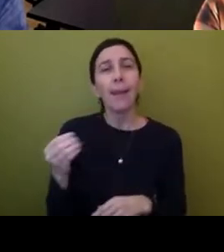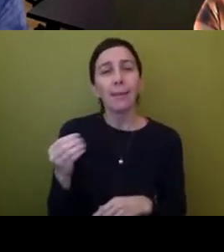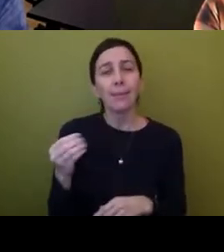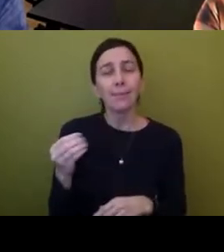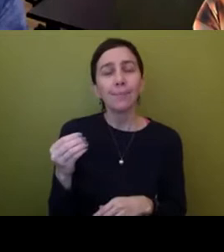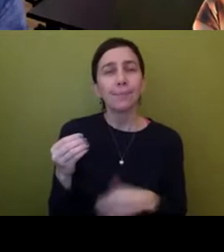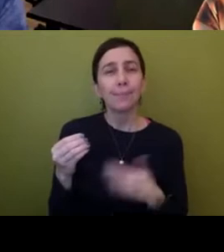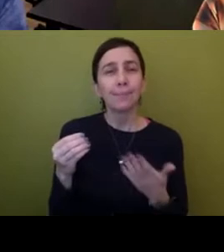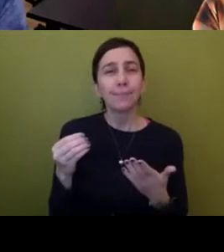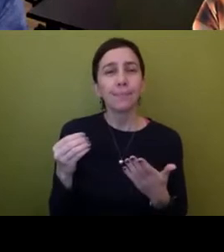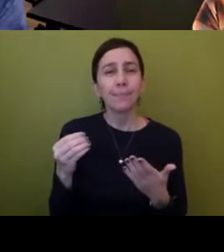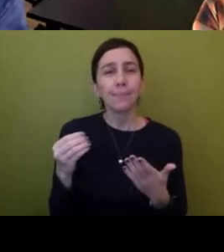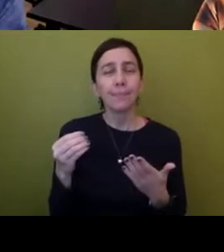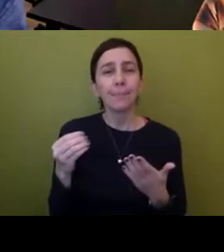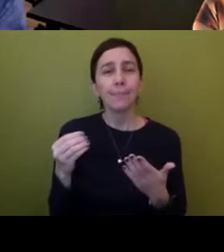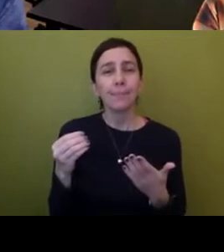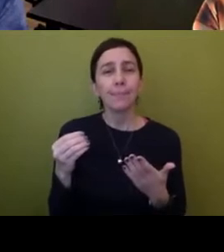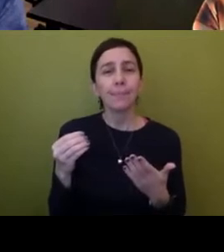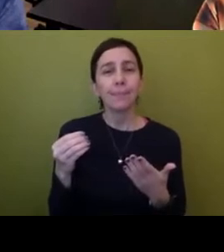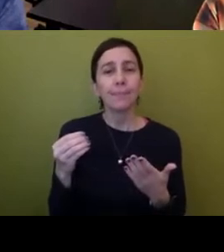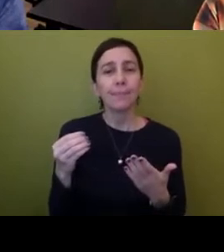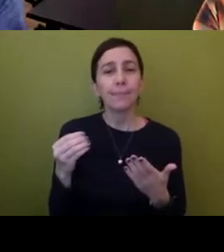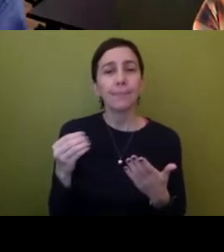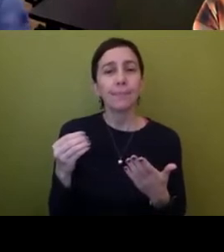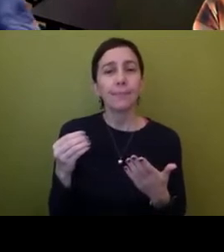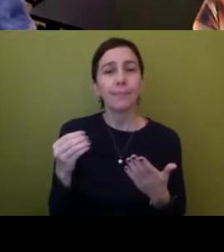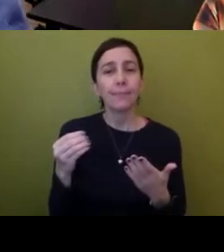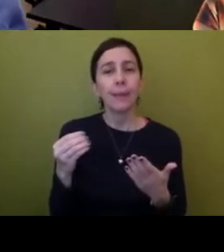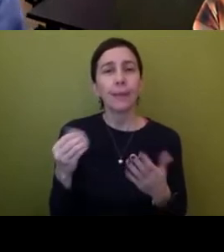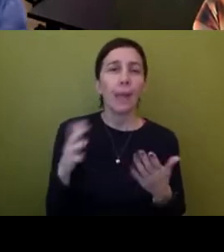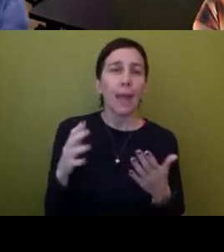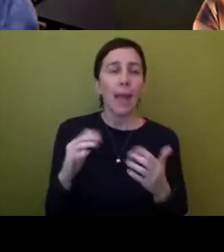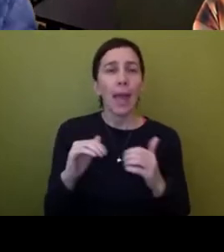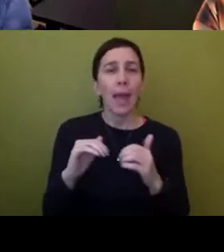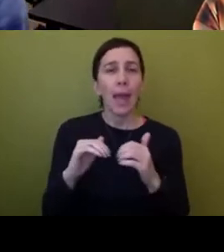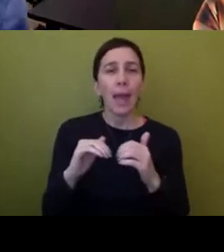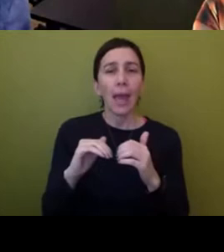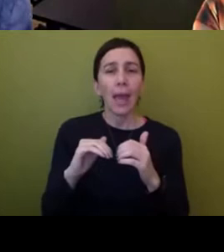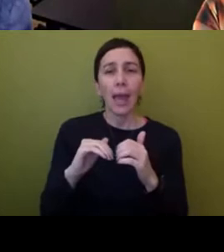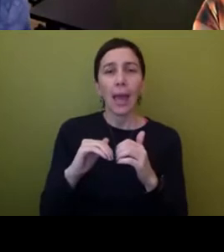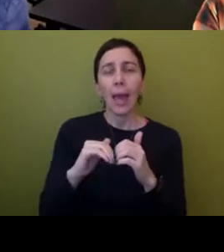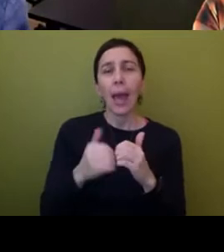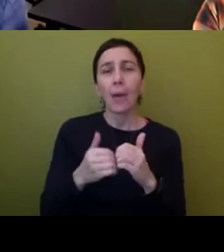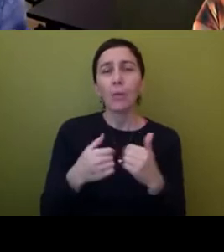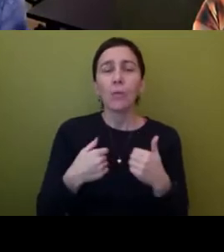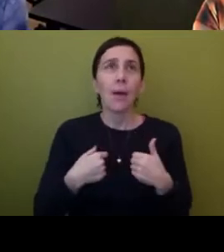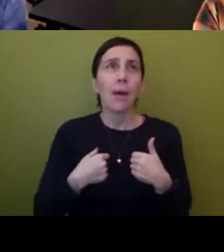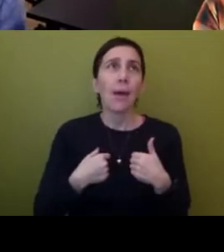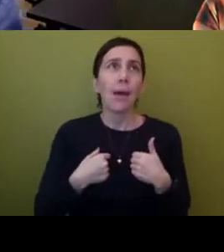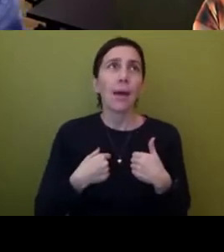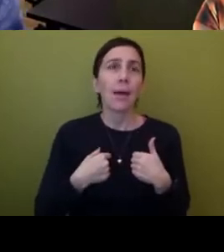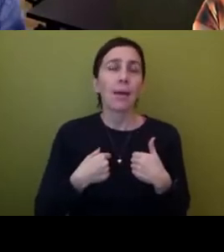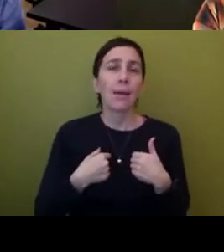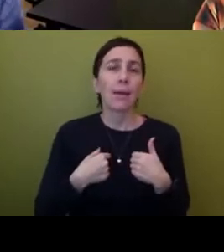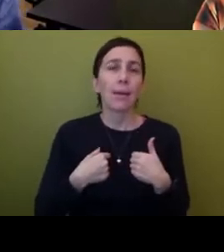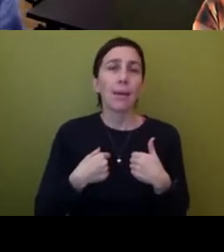to, um, uh, to being, uh, you know, how do I get to be X or how do I get to, um, be down with a